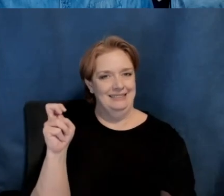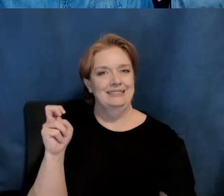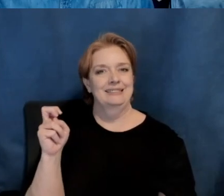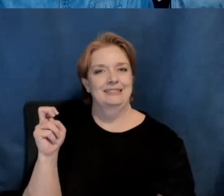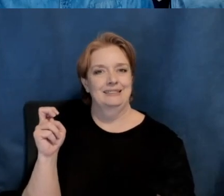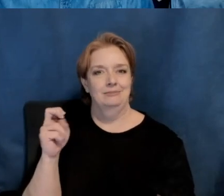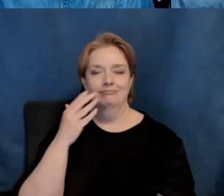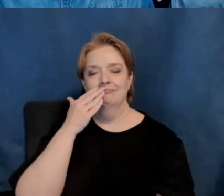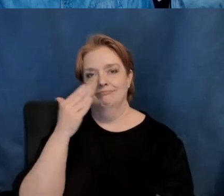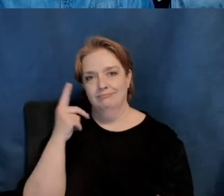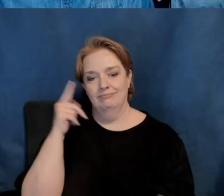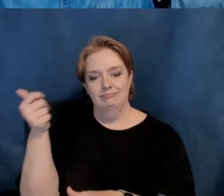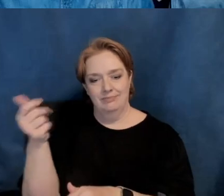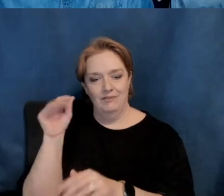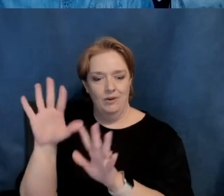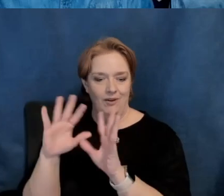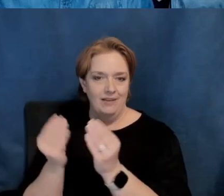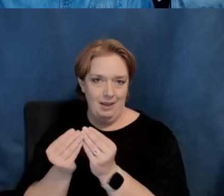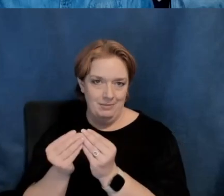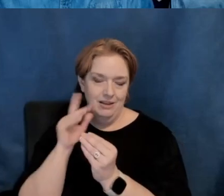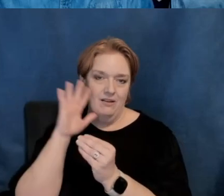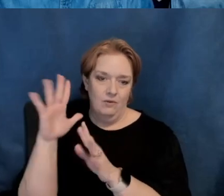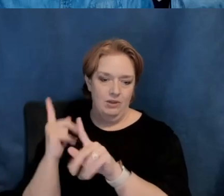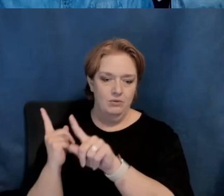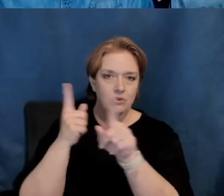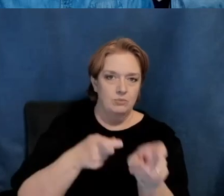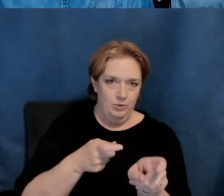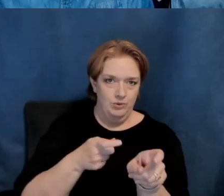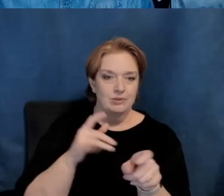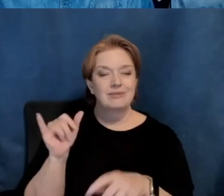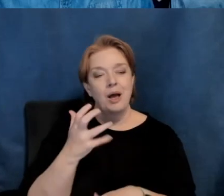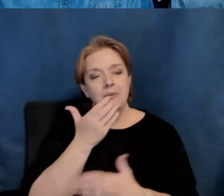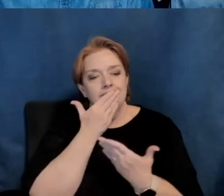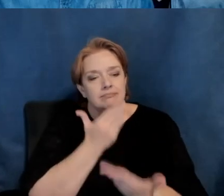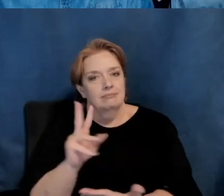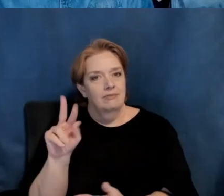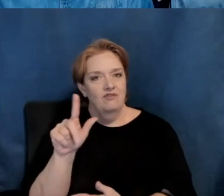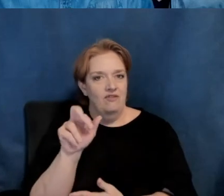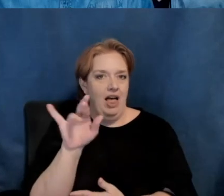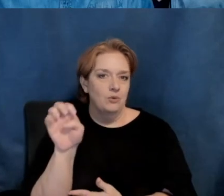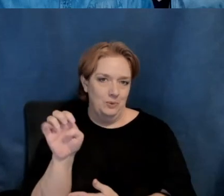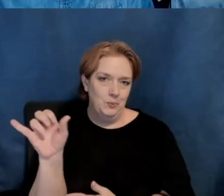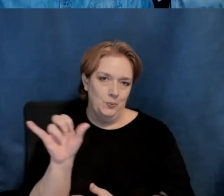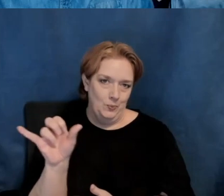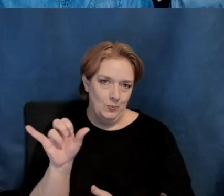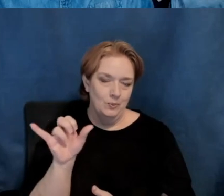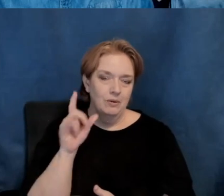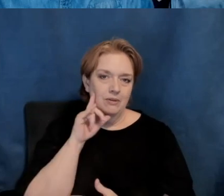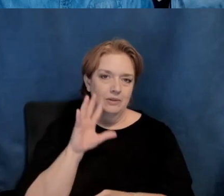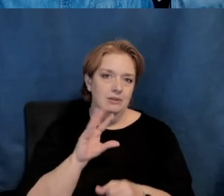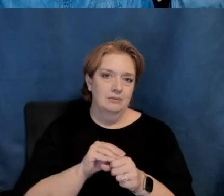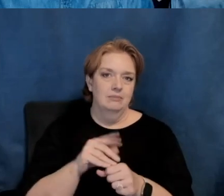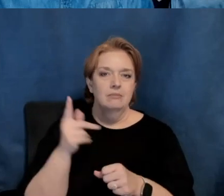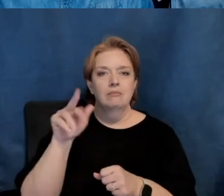Thank you so much to her and her family, um, for their contributions and Valerie, of course, thank you so much for, for being a partner